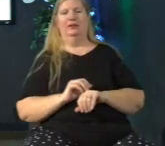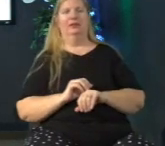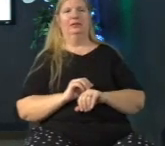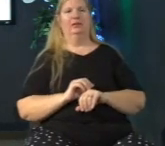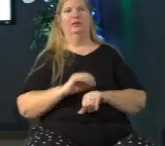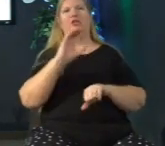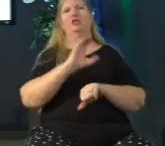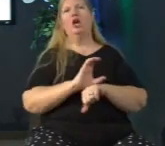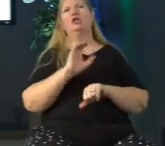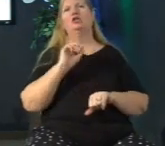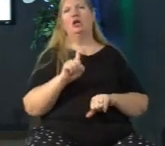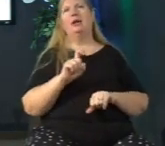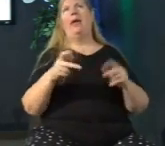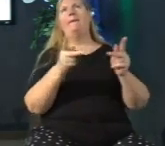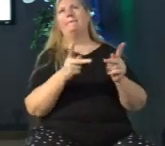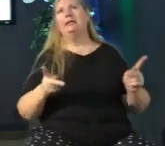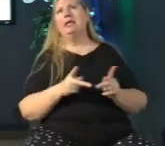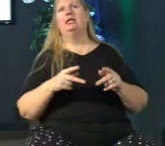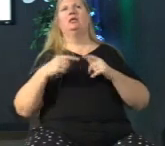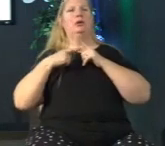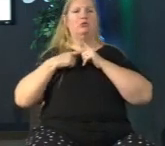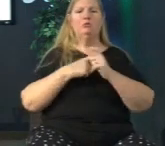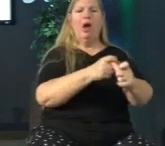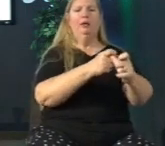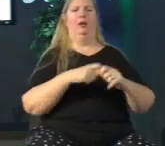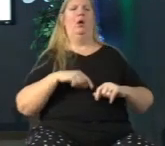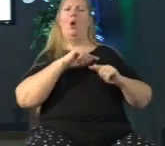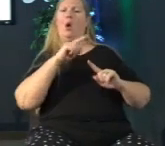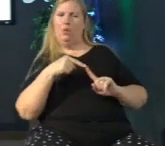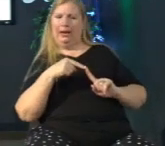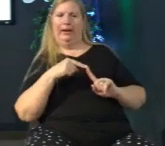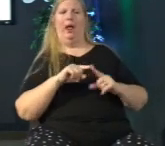church should be the place that we run to when we are in pain